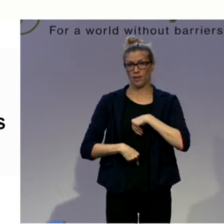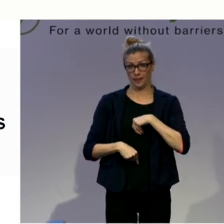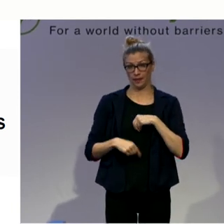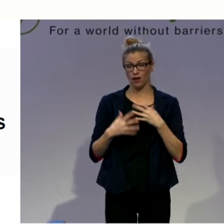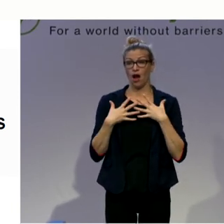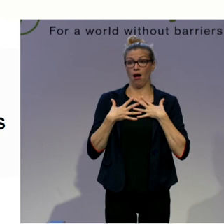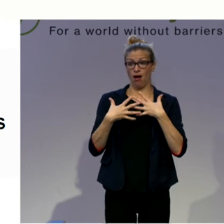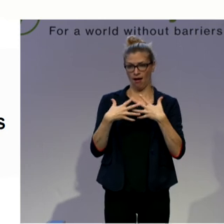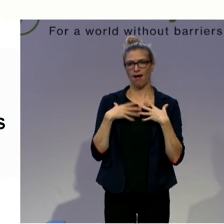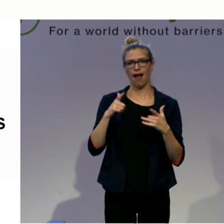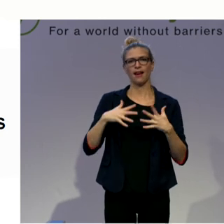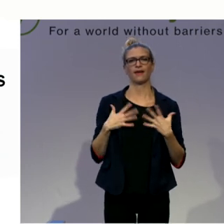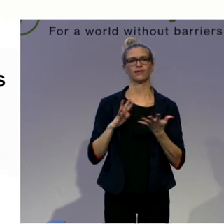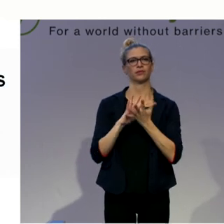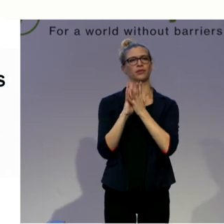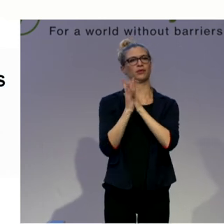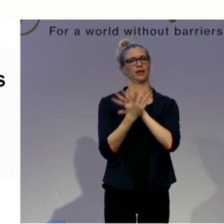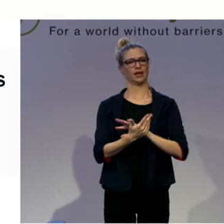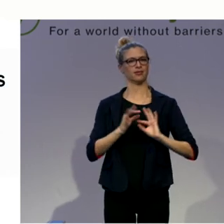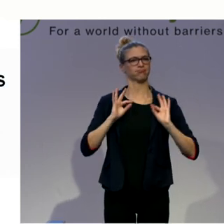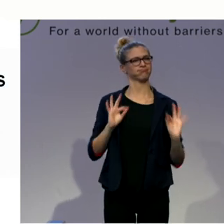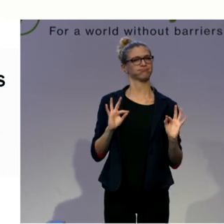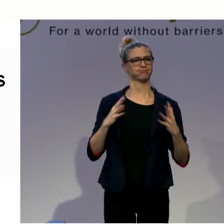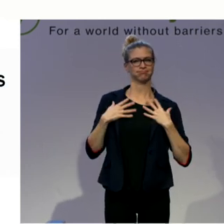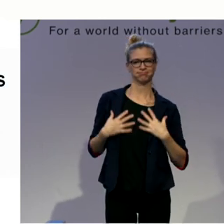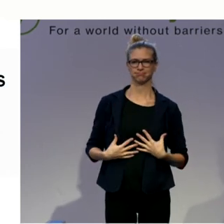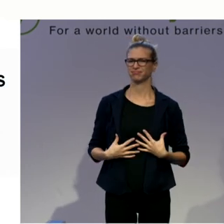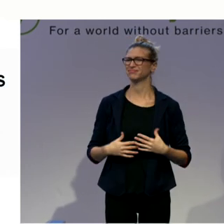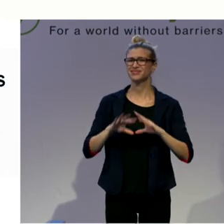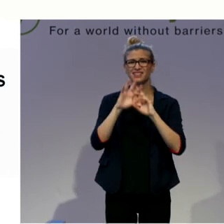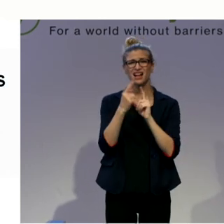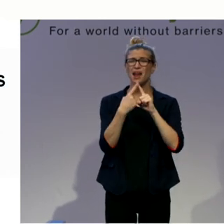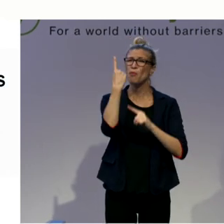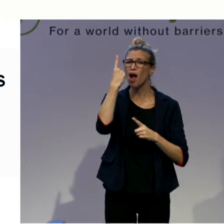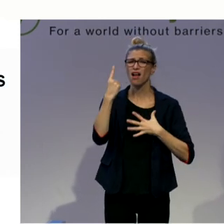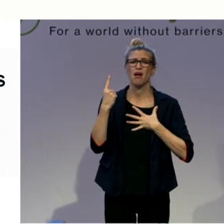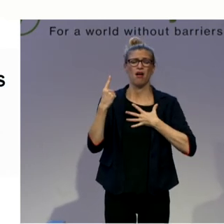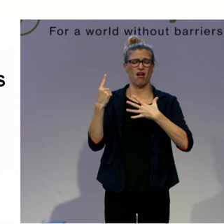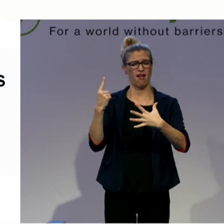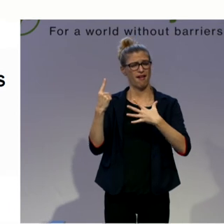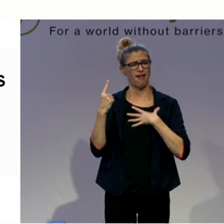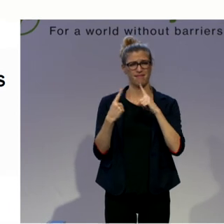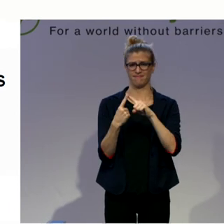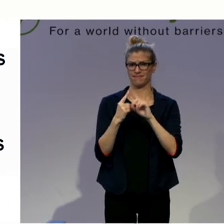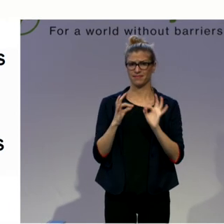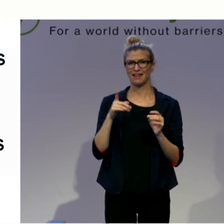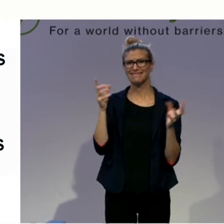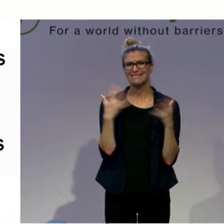everything. Breathing is about anxiety. Breathing is about the power of life.